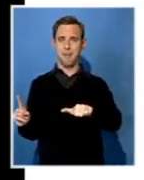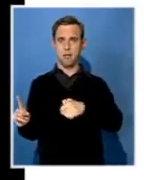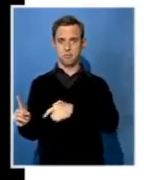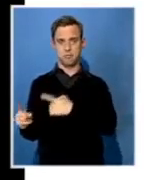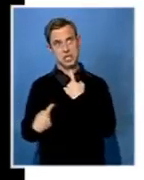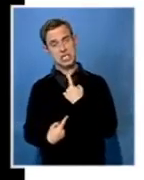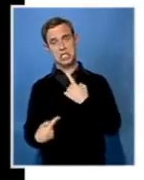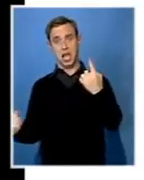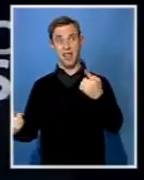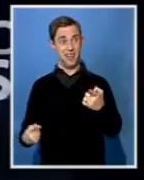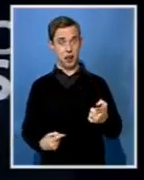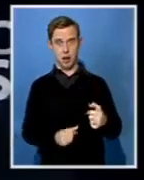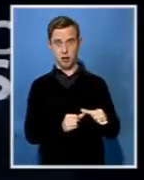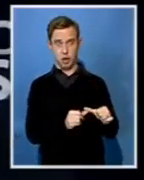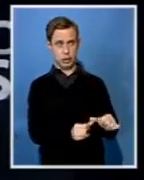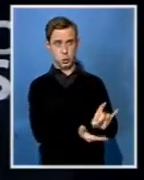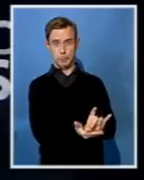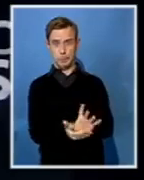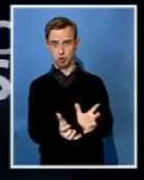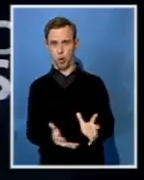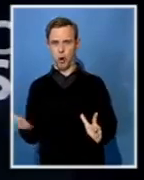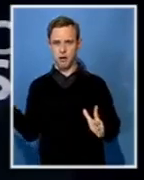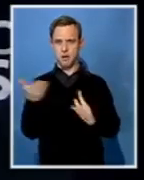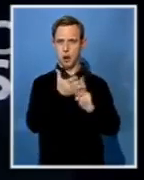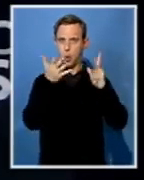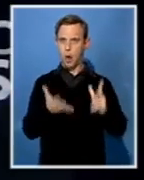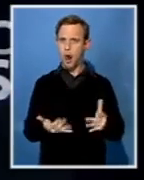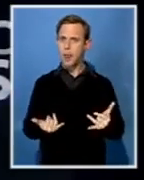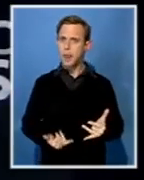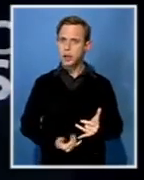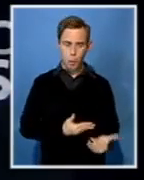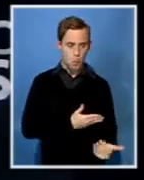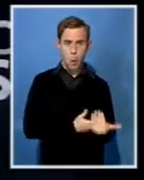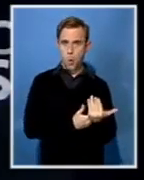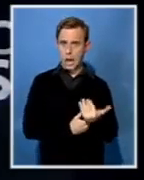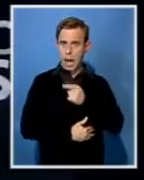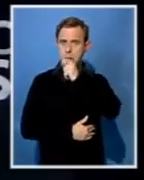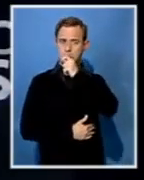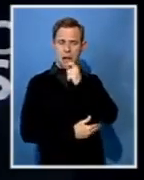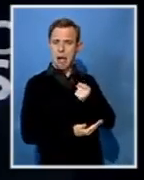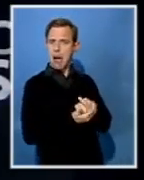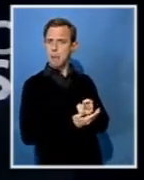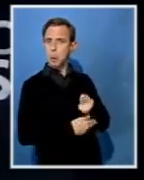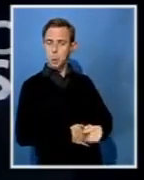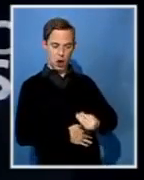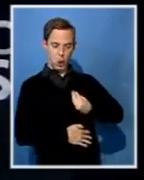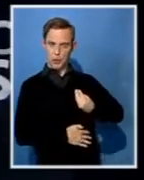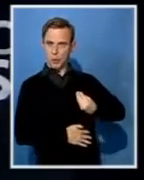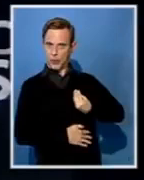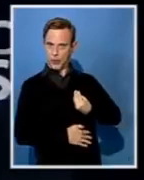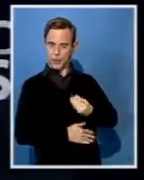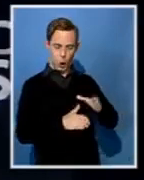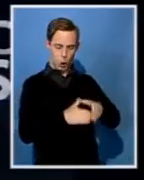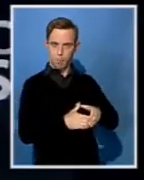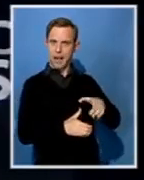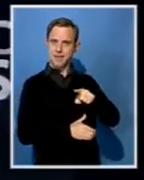intervene if necessary. And then this morning, a very defiant ZANU-PF Youth League. So, it's almost as if battle lines are drawn